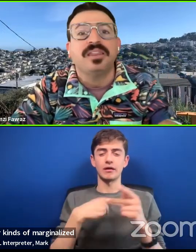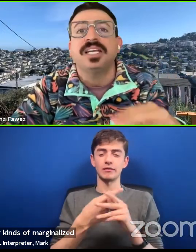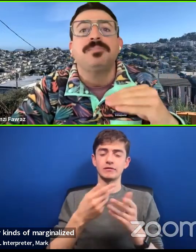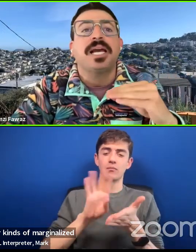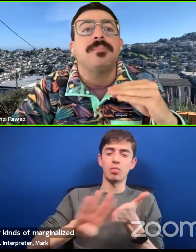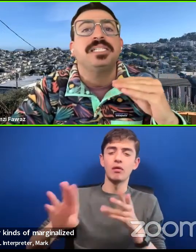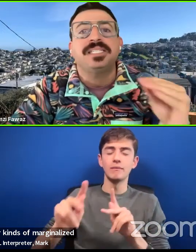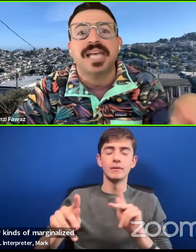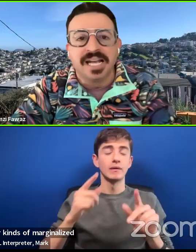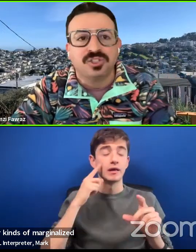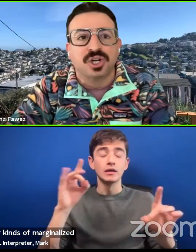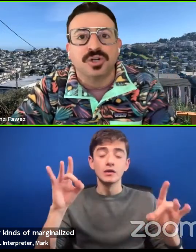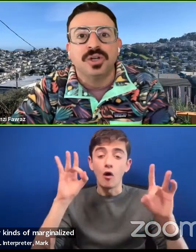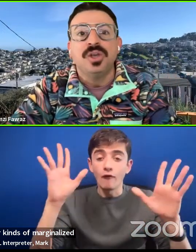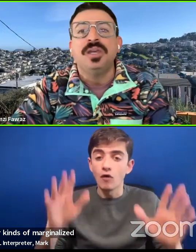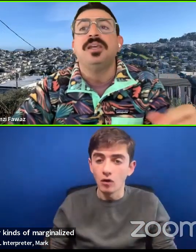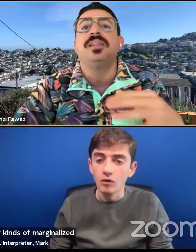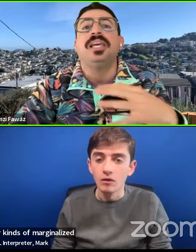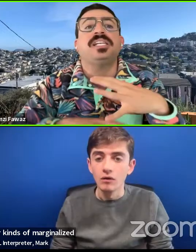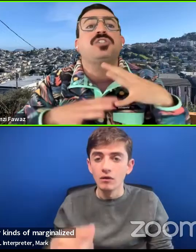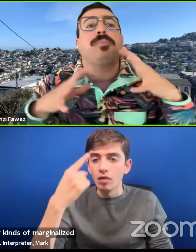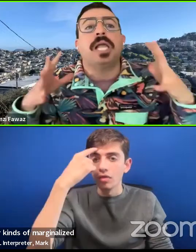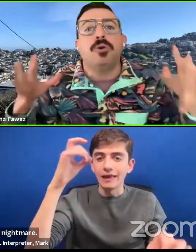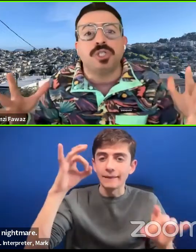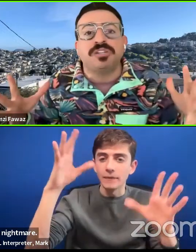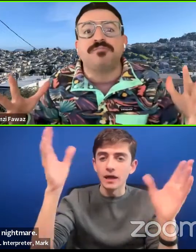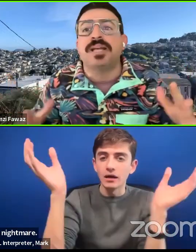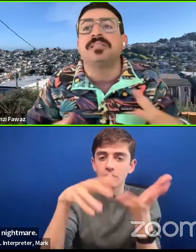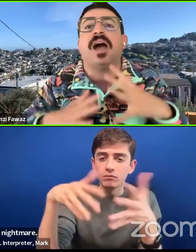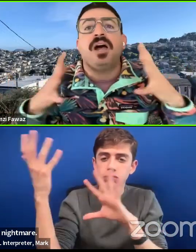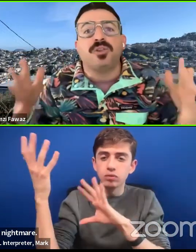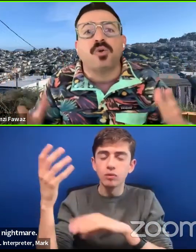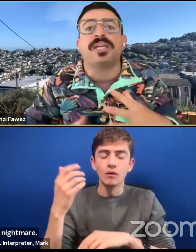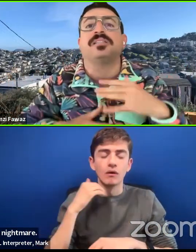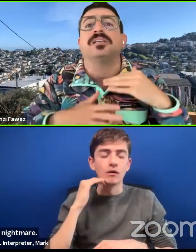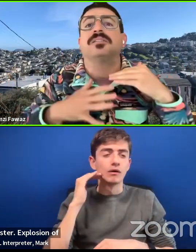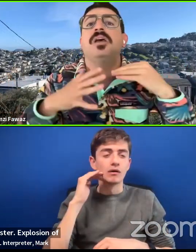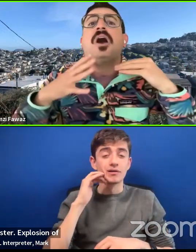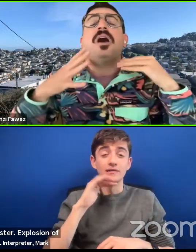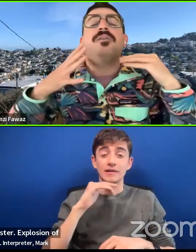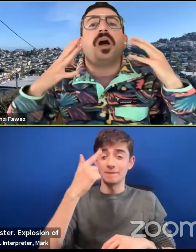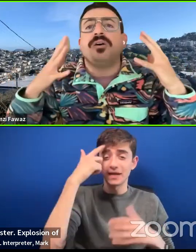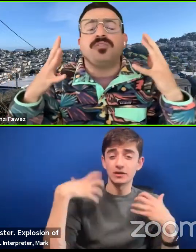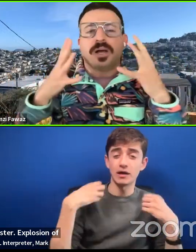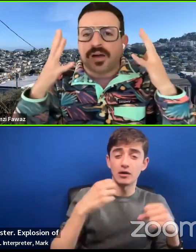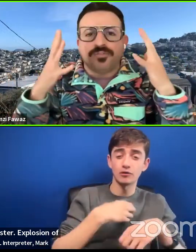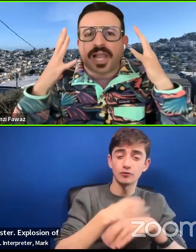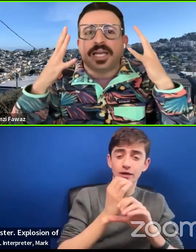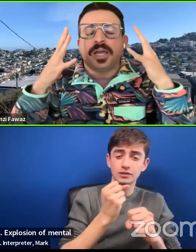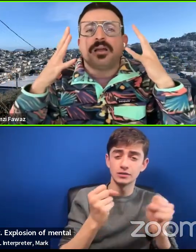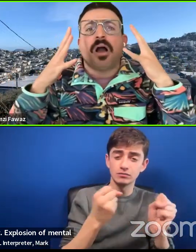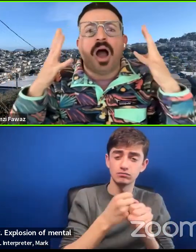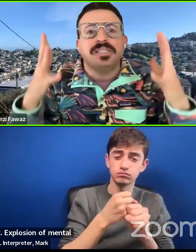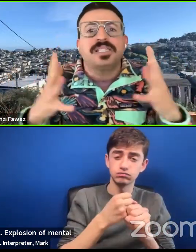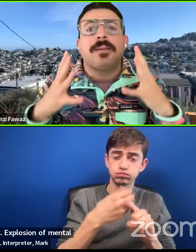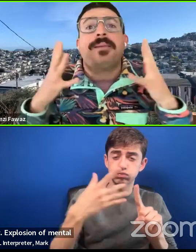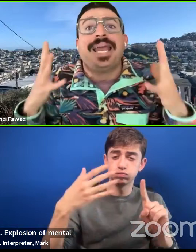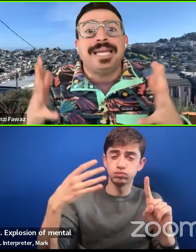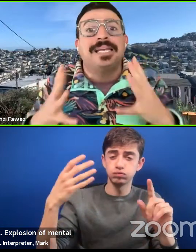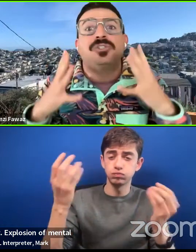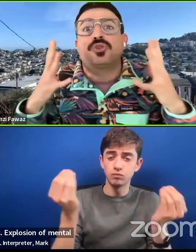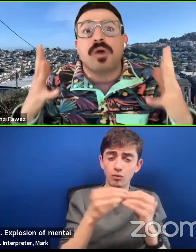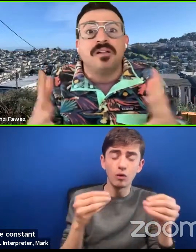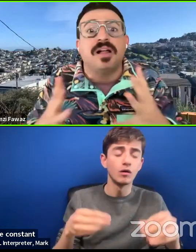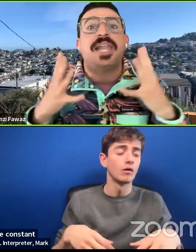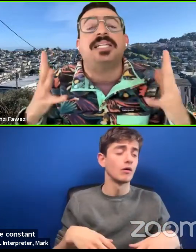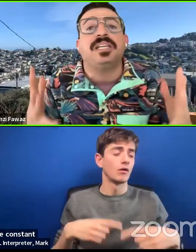nightmare. I think it's become a disaster. The explosion of mental health crisis of like constant